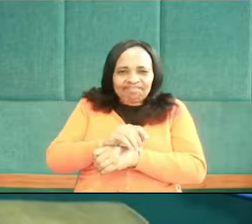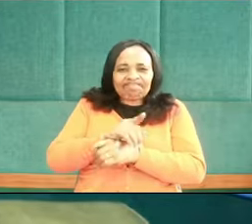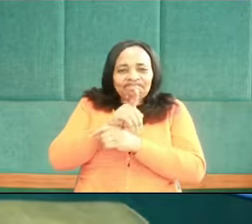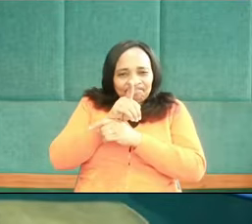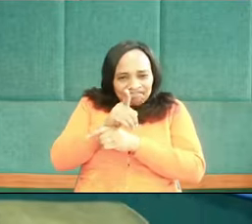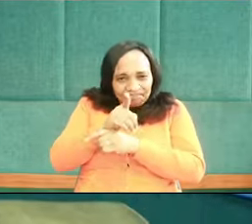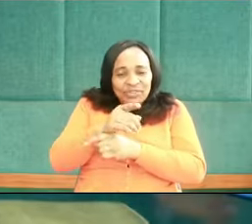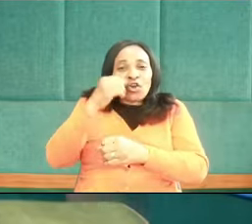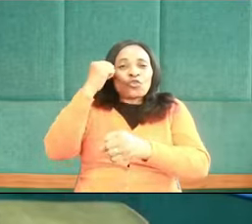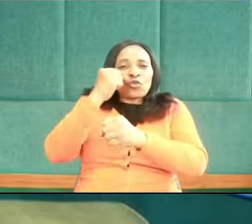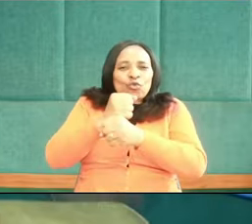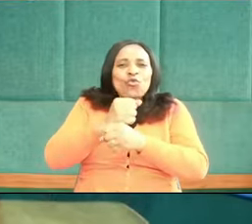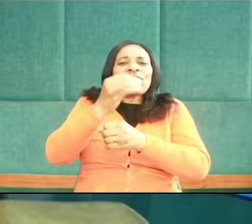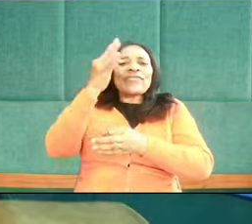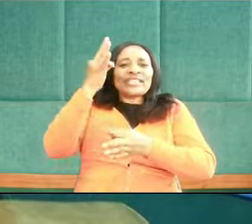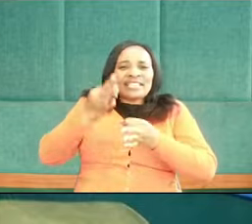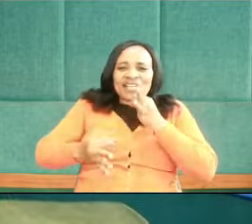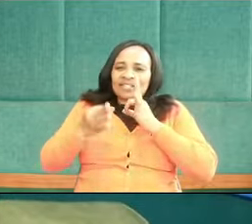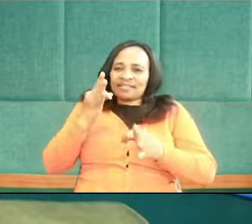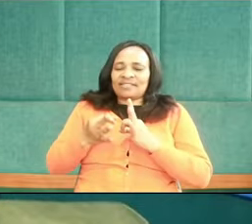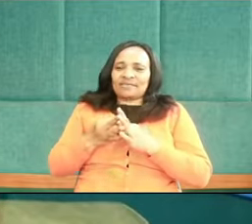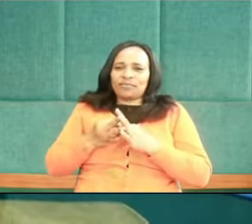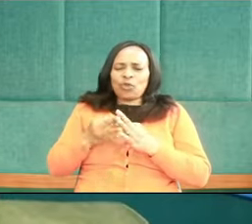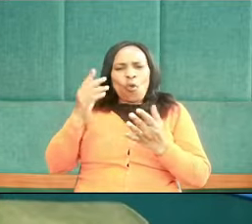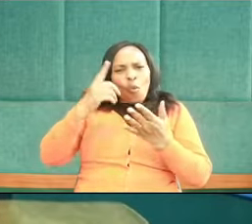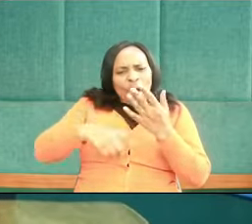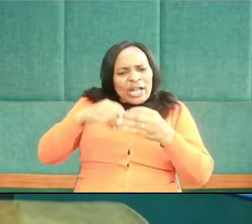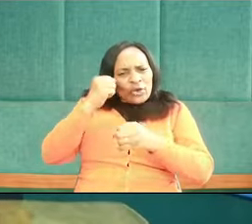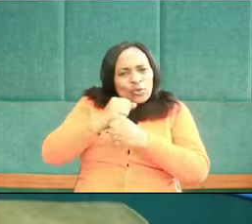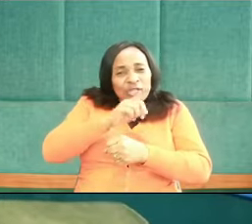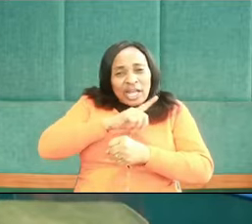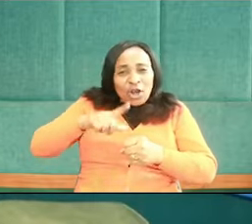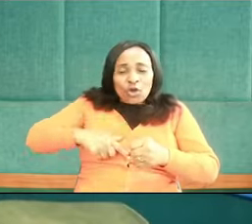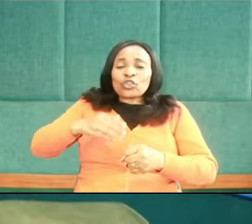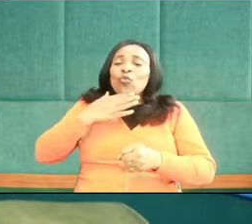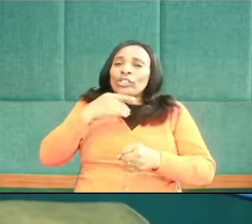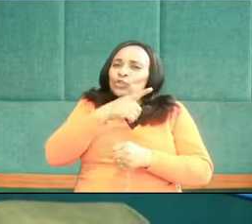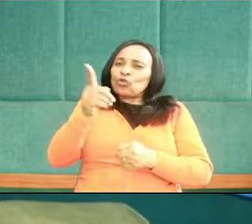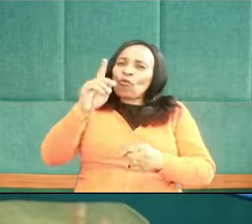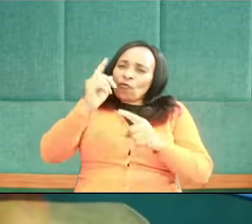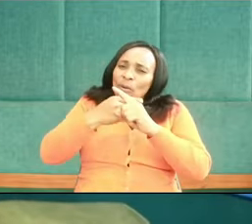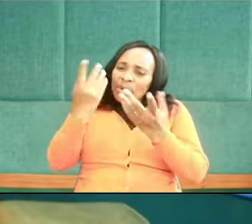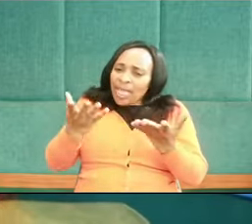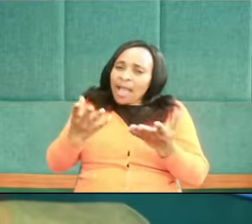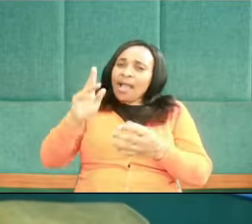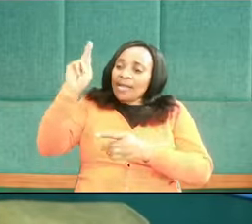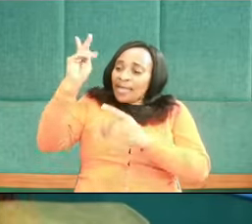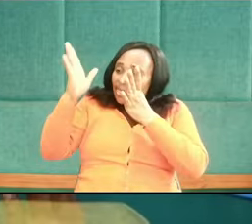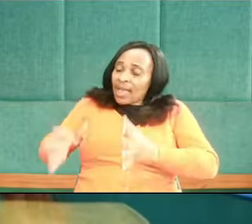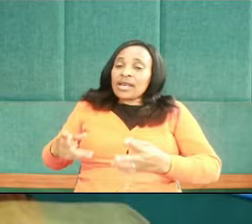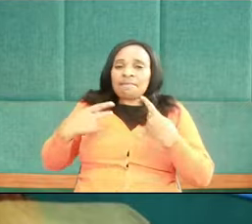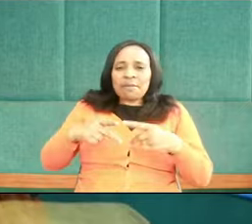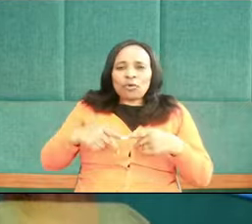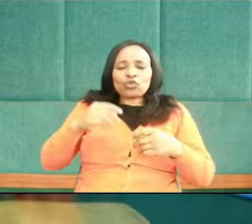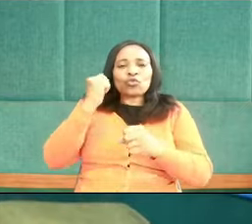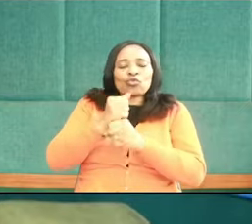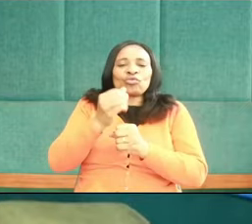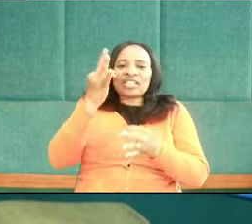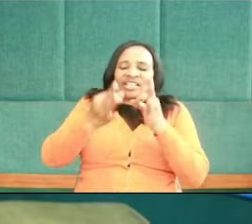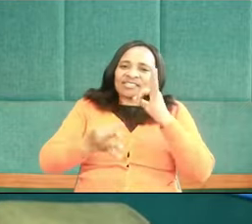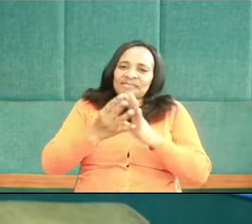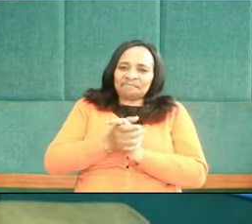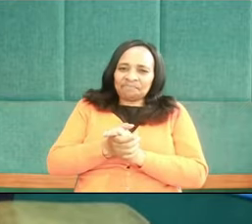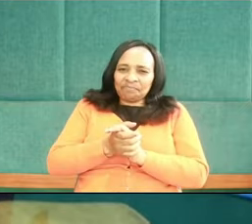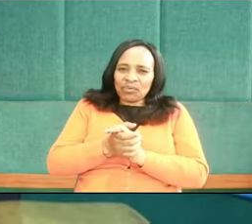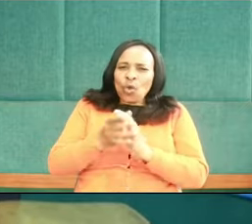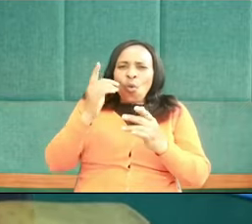justice. What does the Lord require of you, Kenya? To do justice. What does